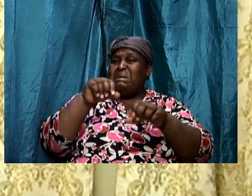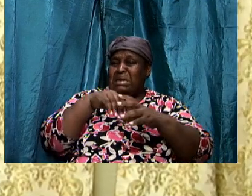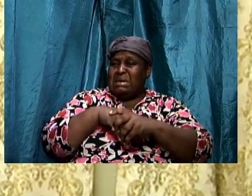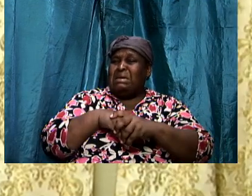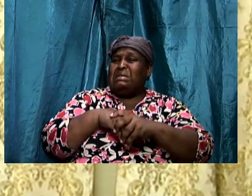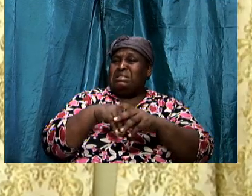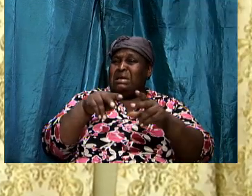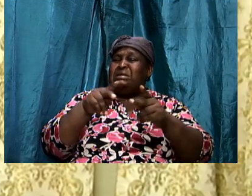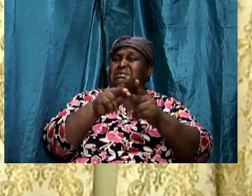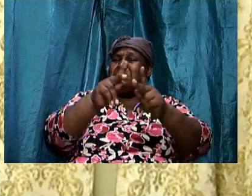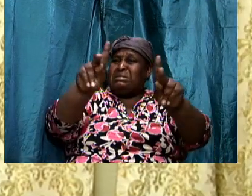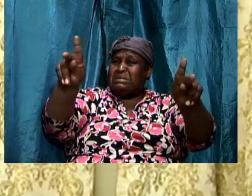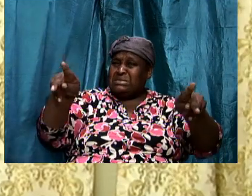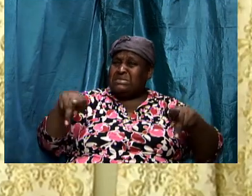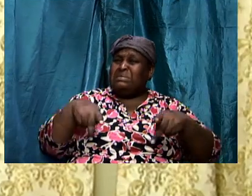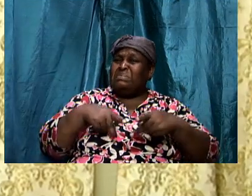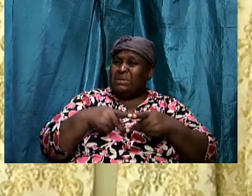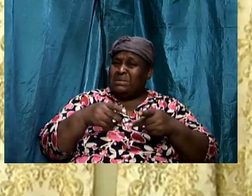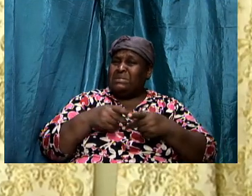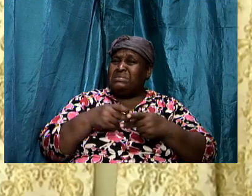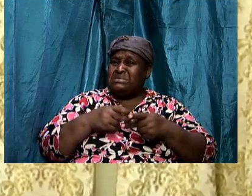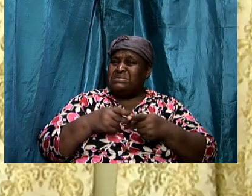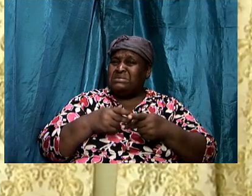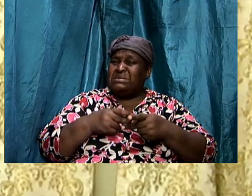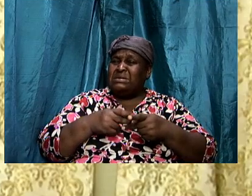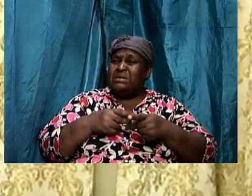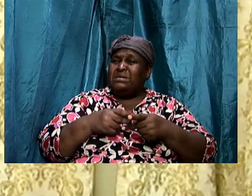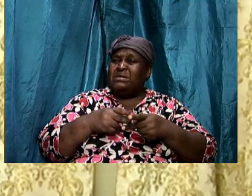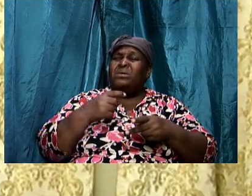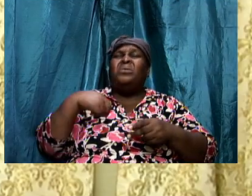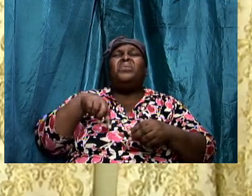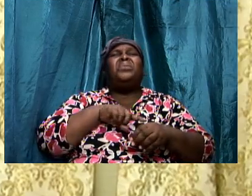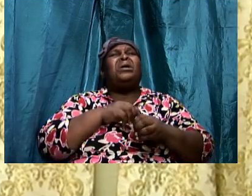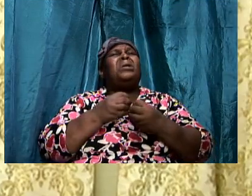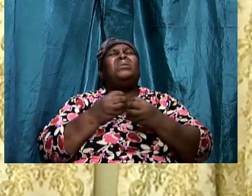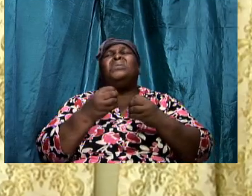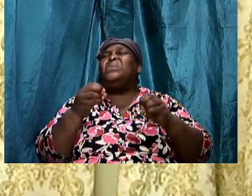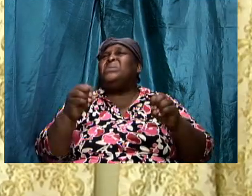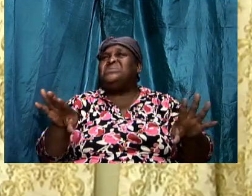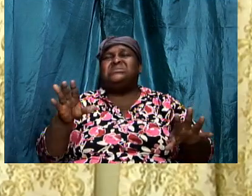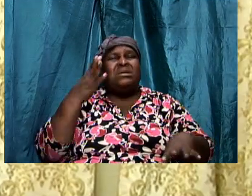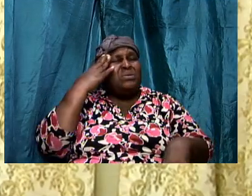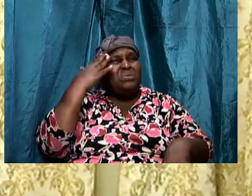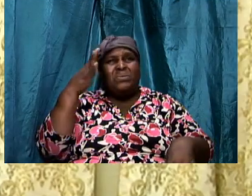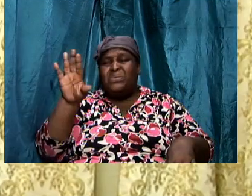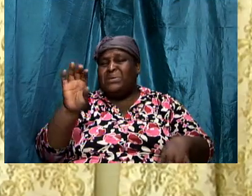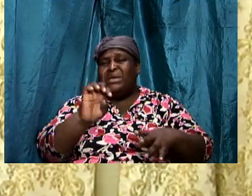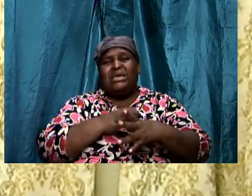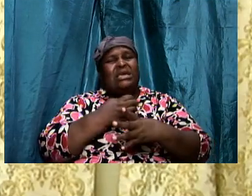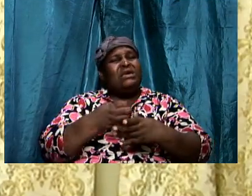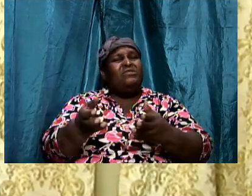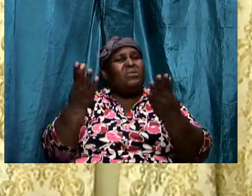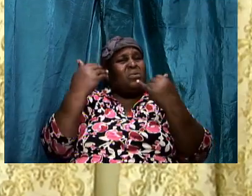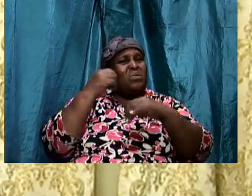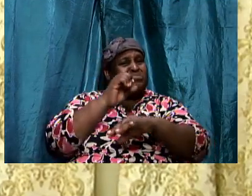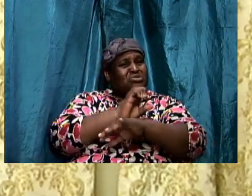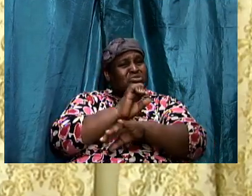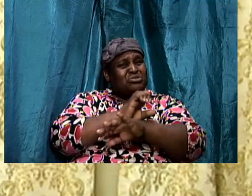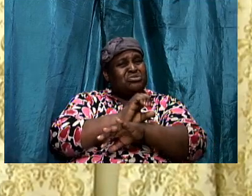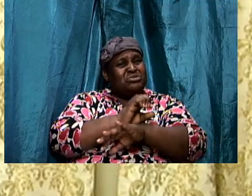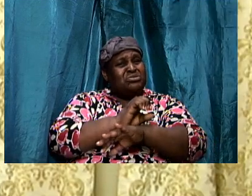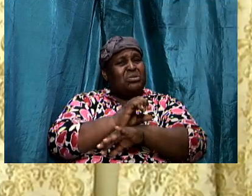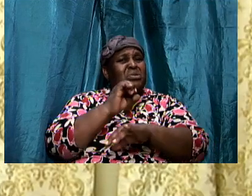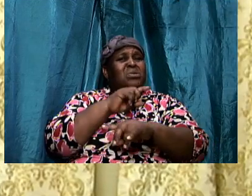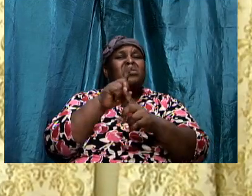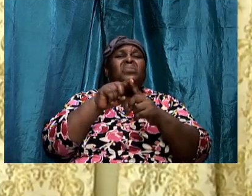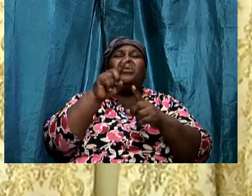periods of time we are losing and we don't even know even if we come to church when you and